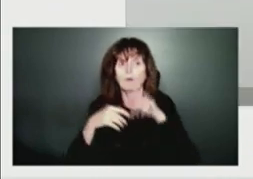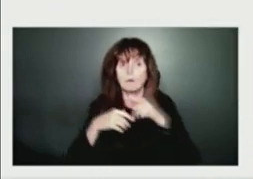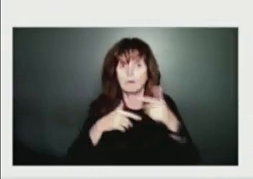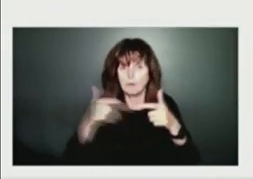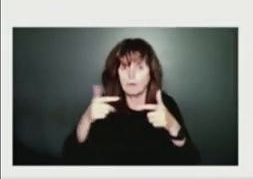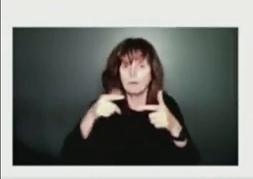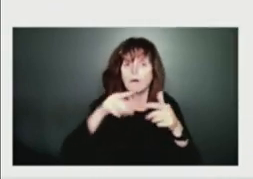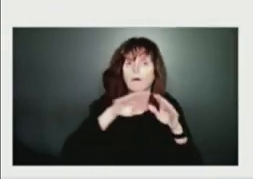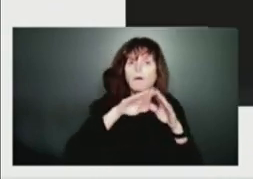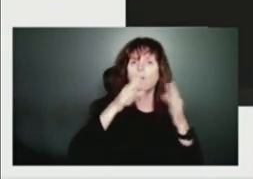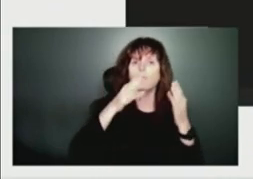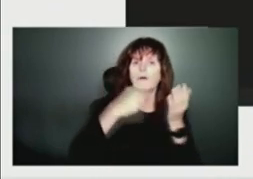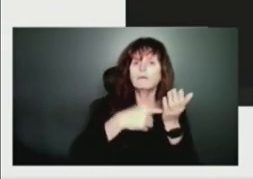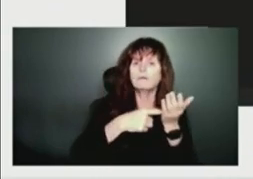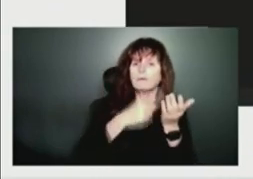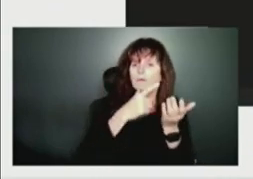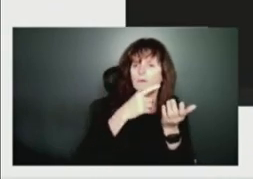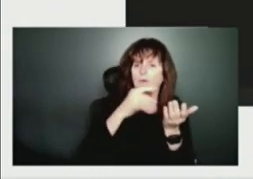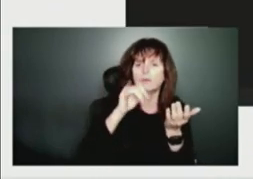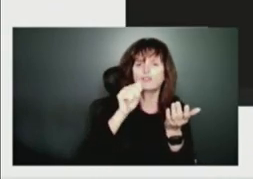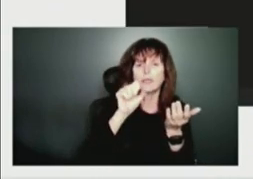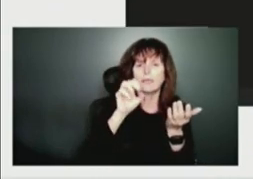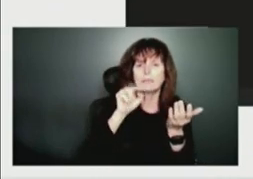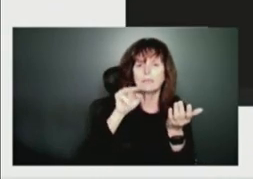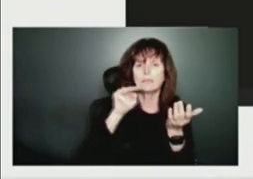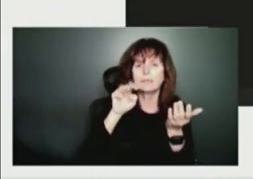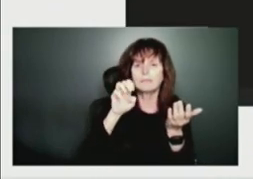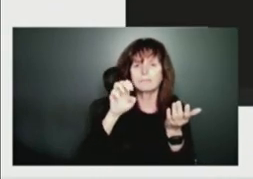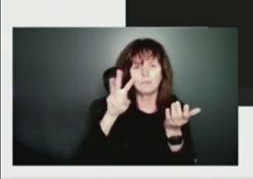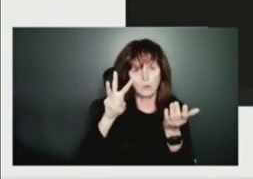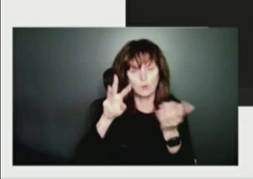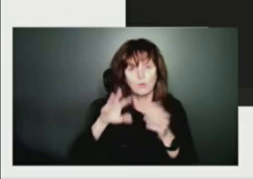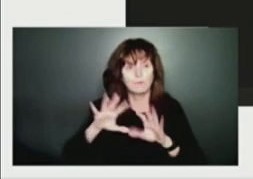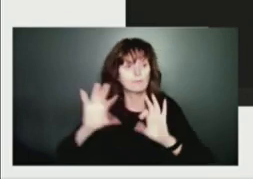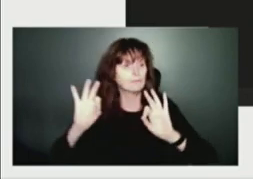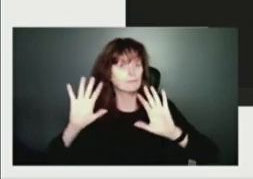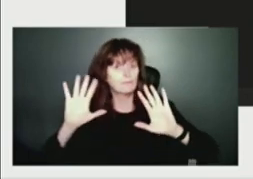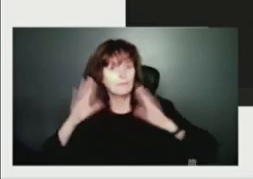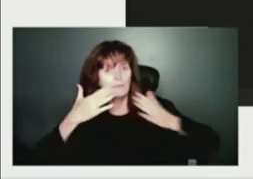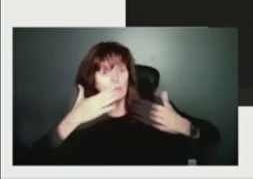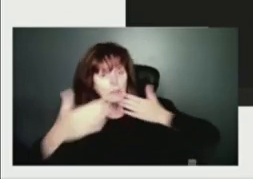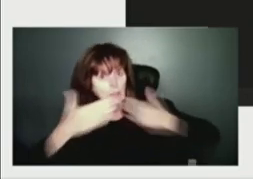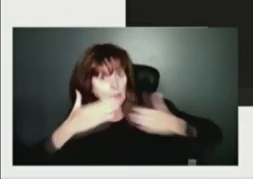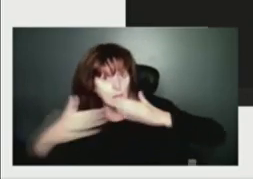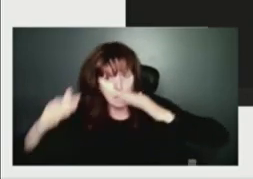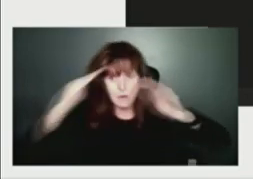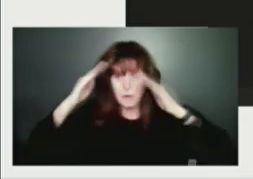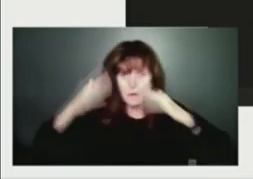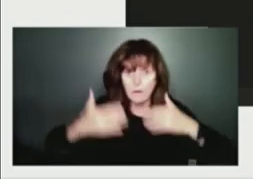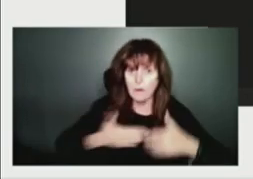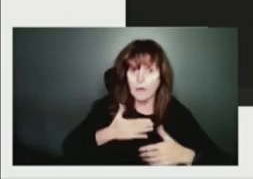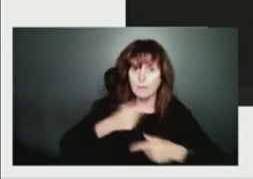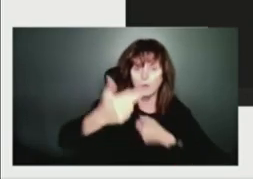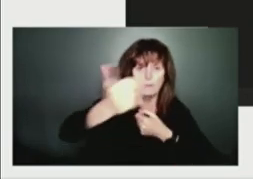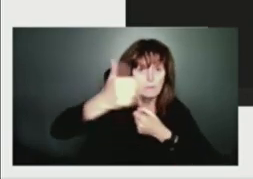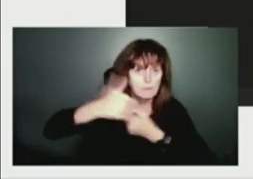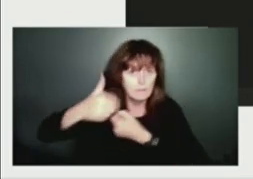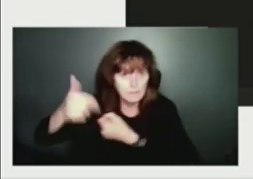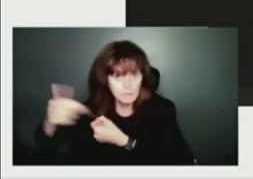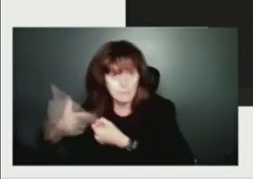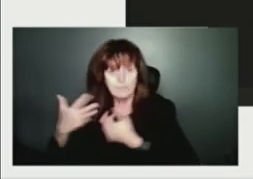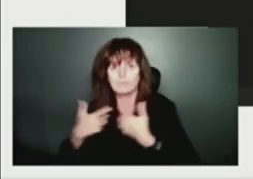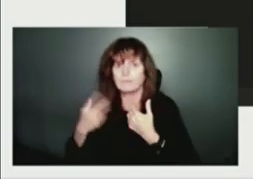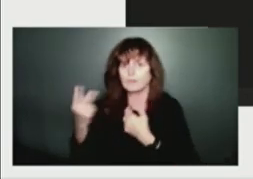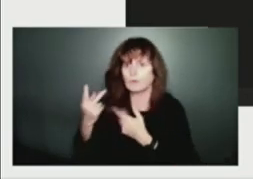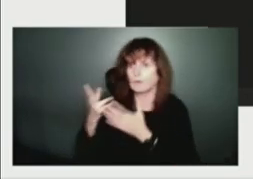Perfect. Thank you very much. Hello, everyone. I'm pleased to be joined here with a few of our partners to provide a brief update on the preparations underway